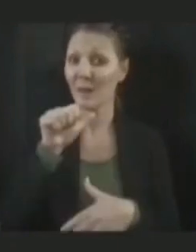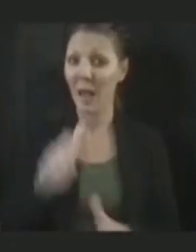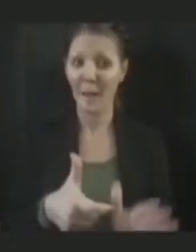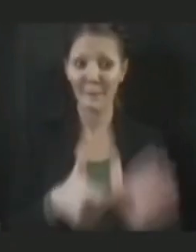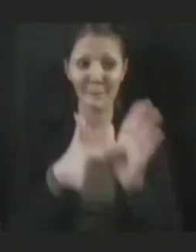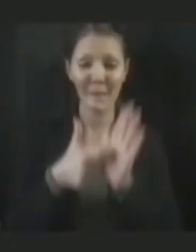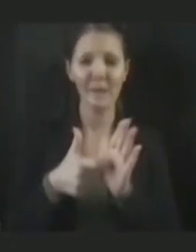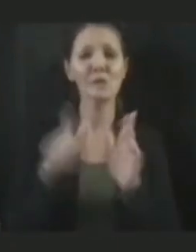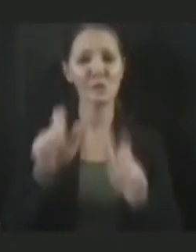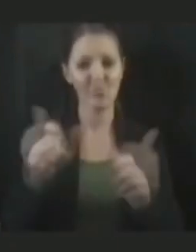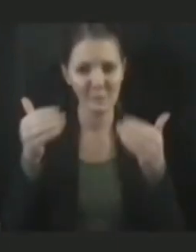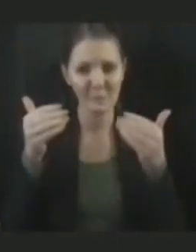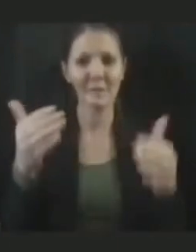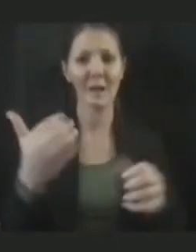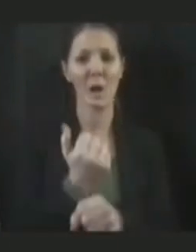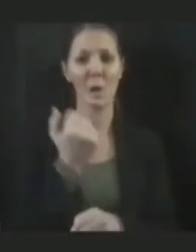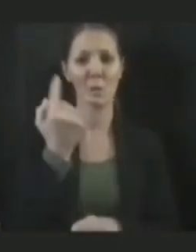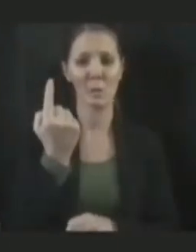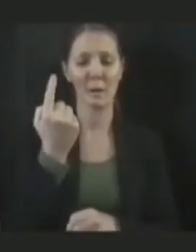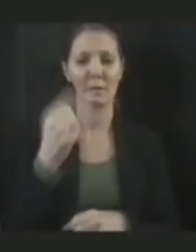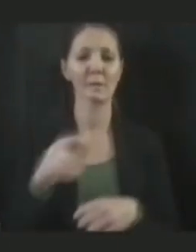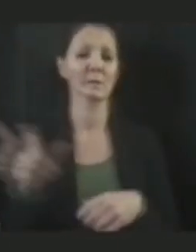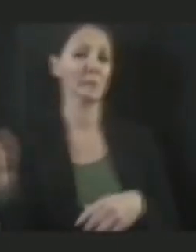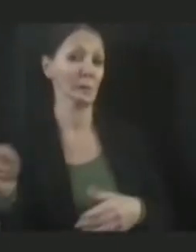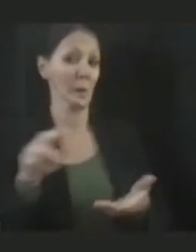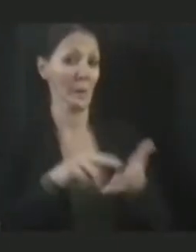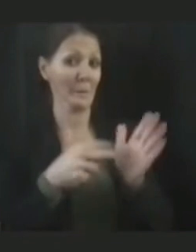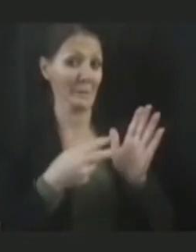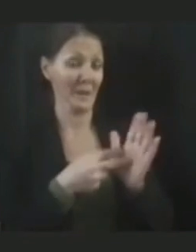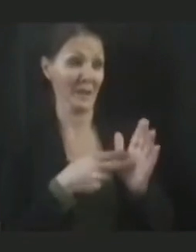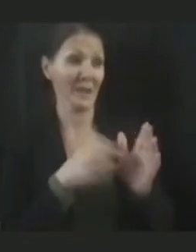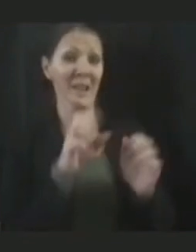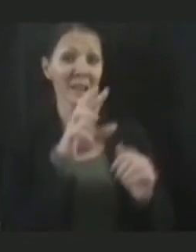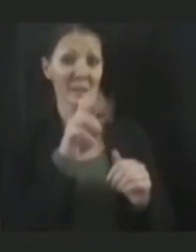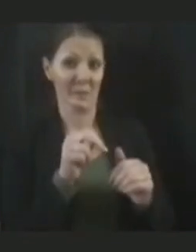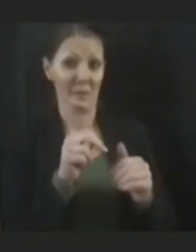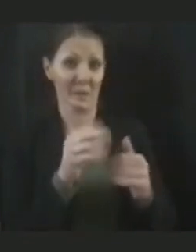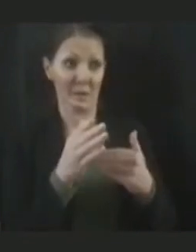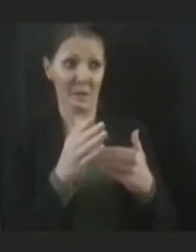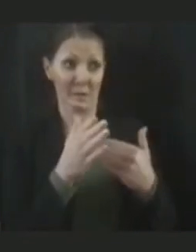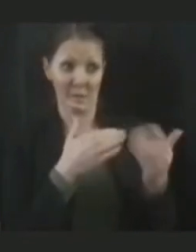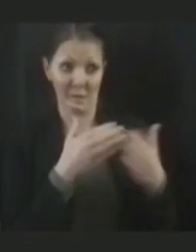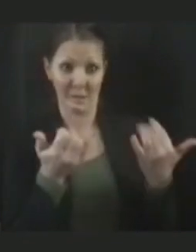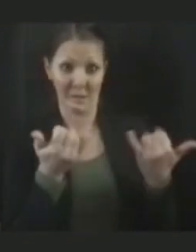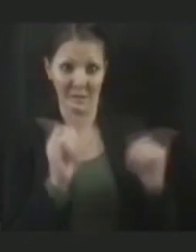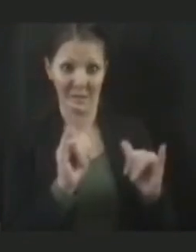despite the current Omicron spike, to let those emergency powers expire next month?